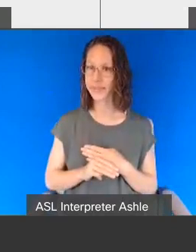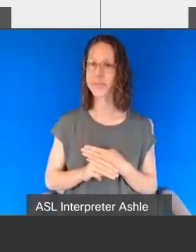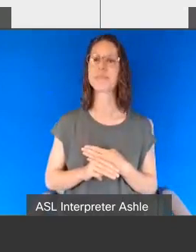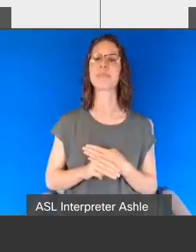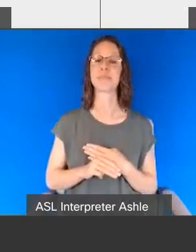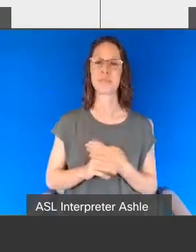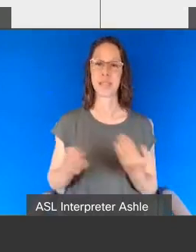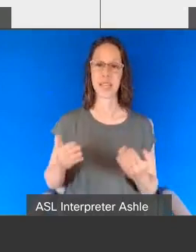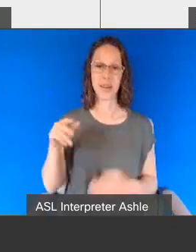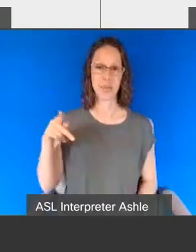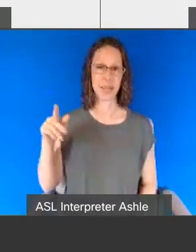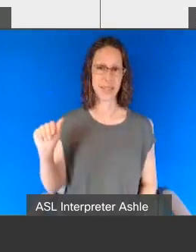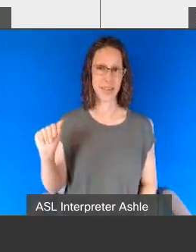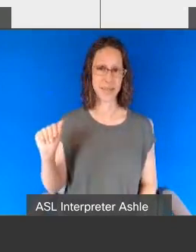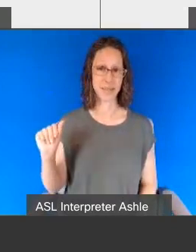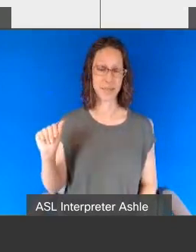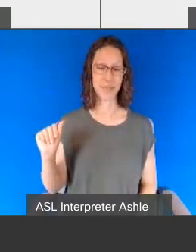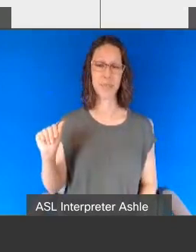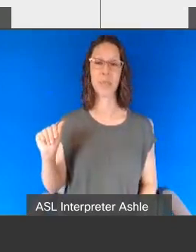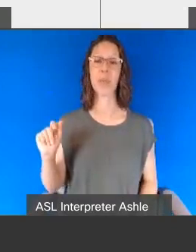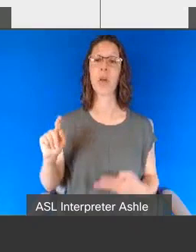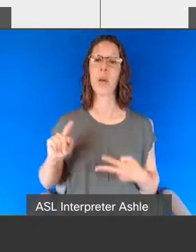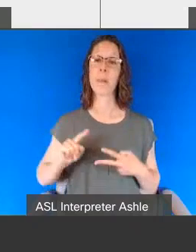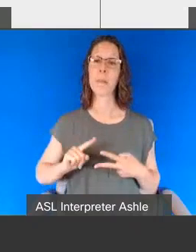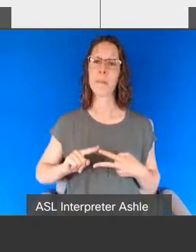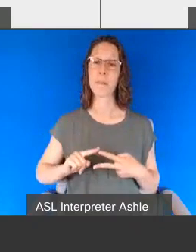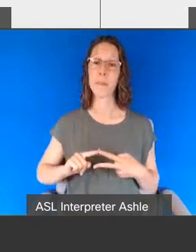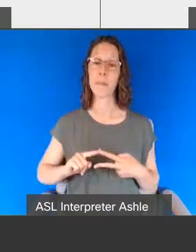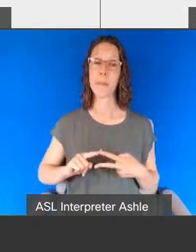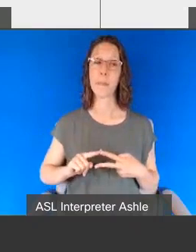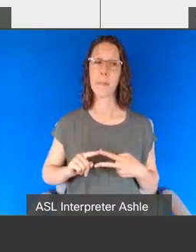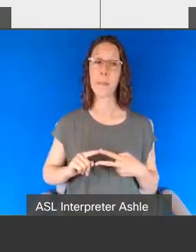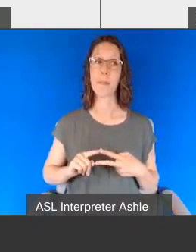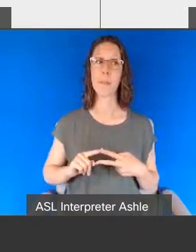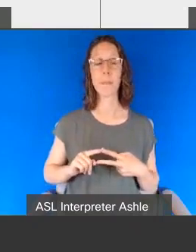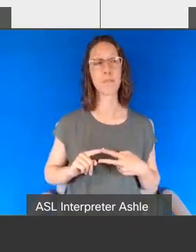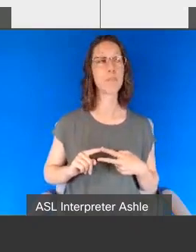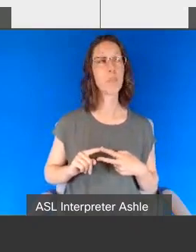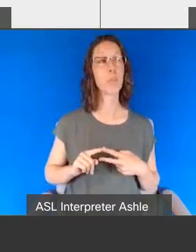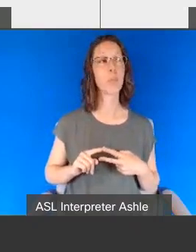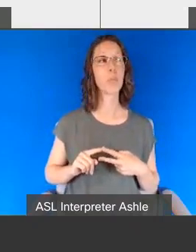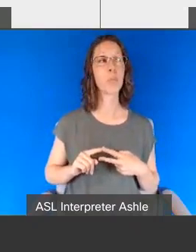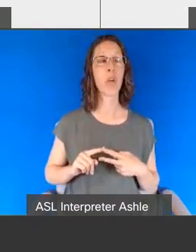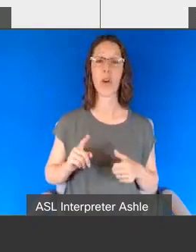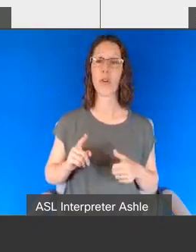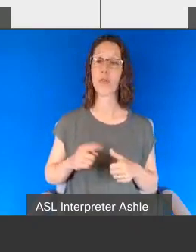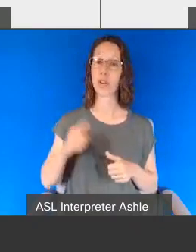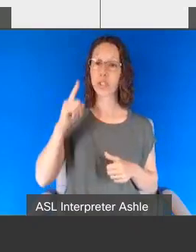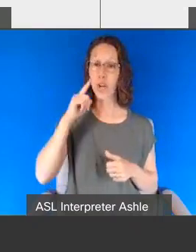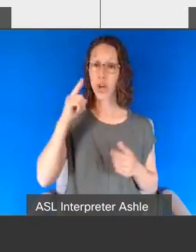state the first that i heard of this was uh in dairy township